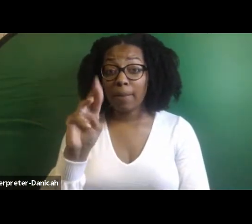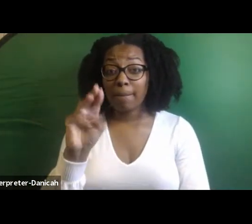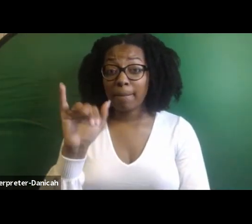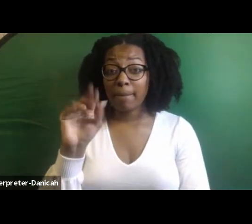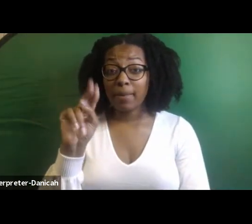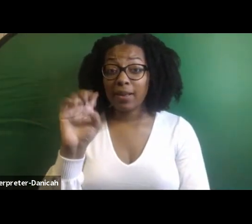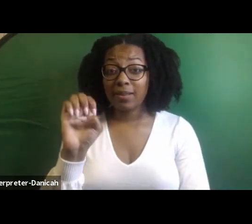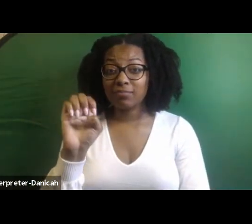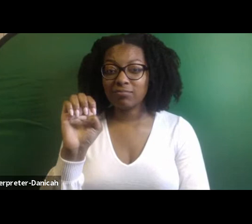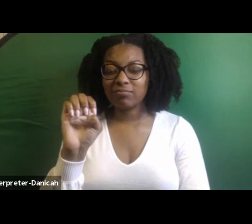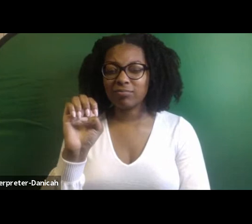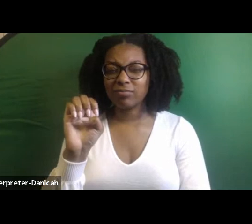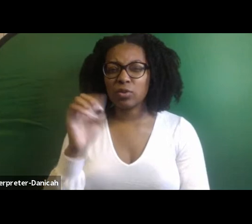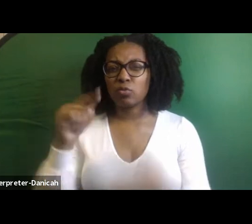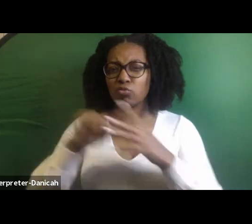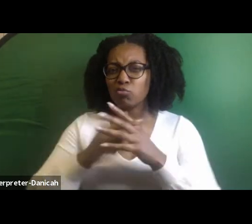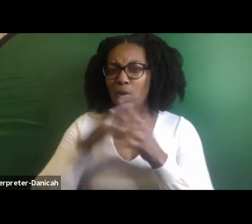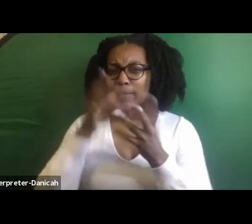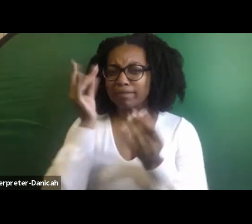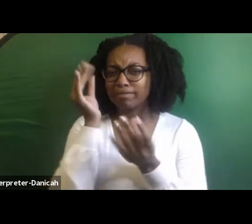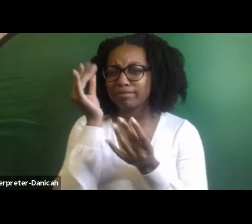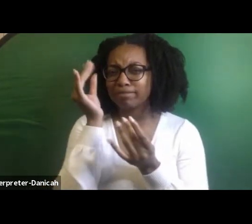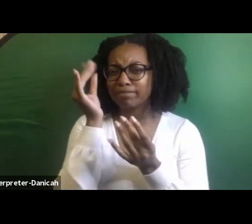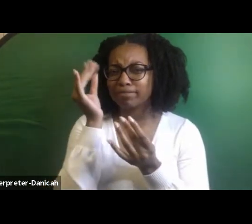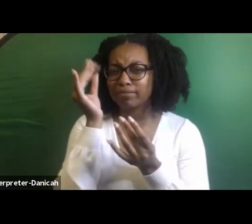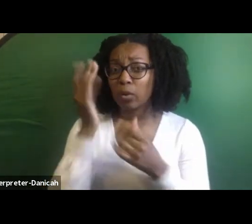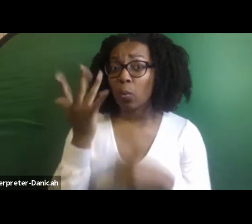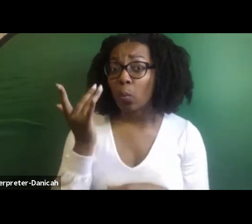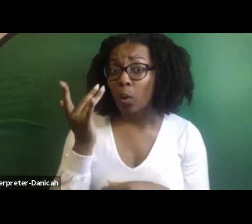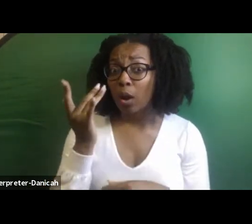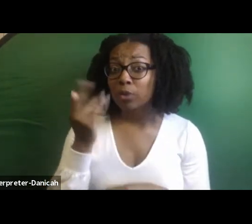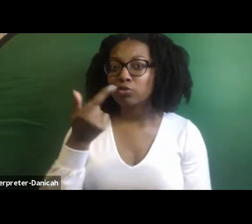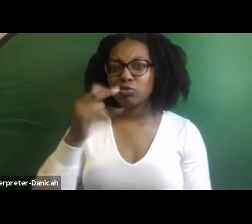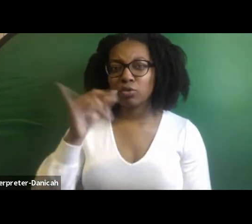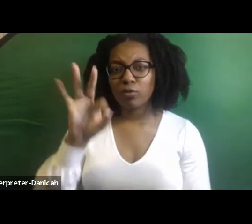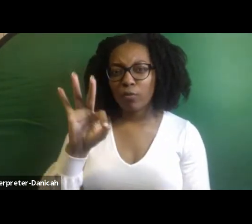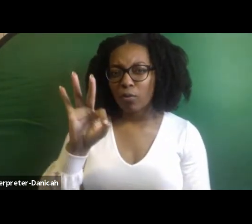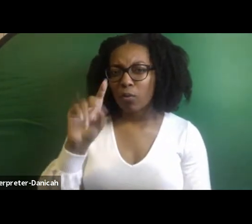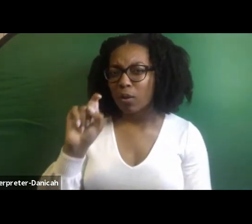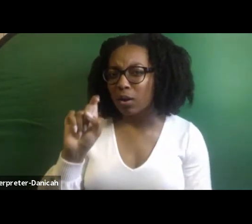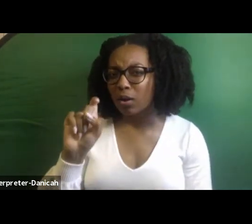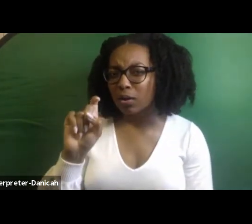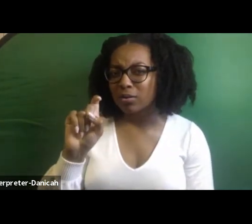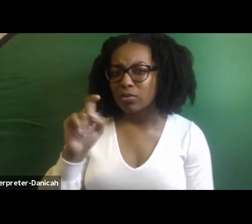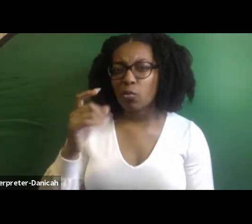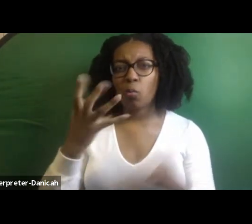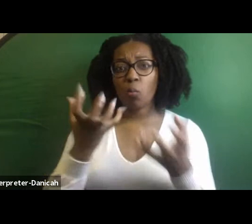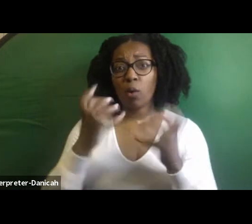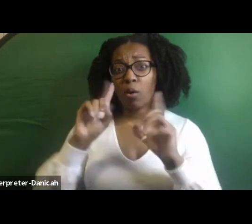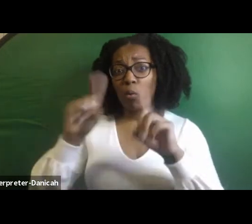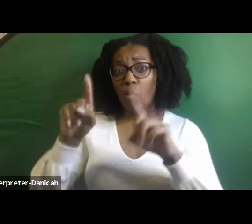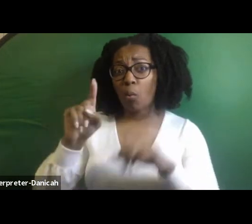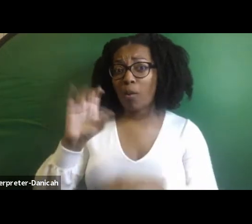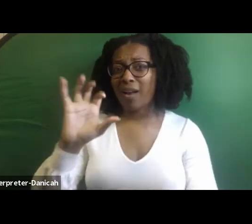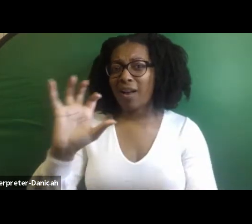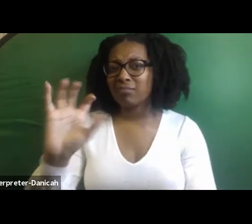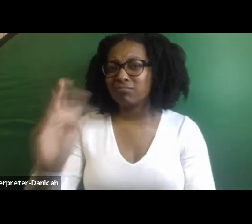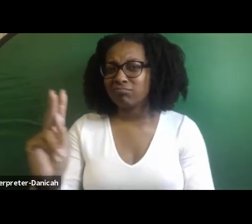the George Floyd, the Black Lives Matter movement. You would go back, but now you want to go back and stay longer.